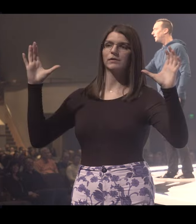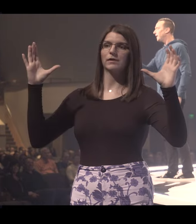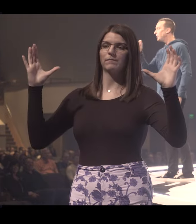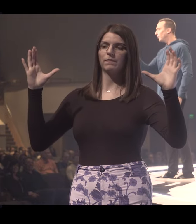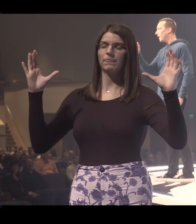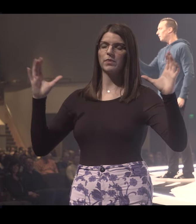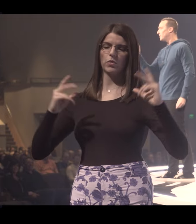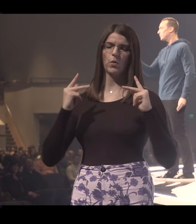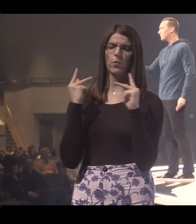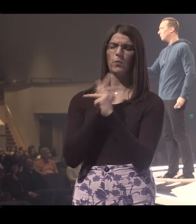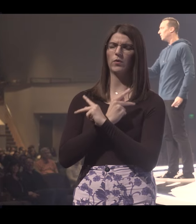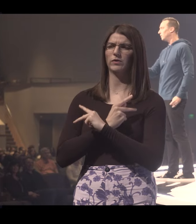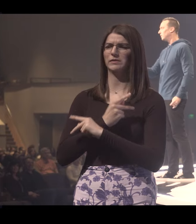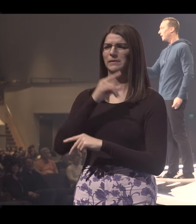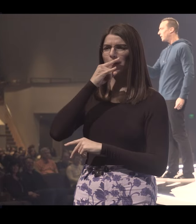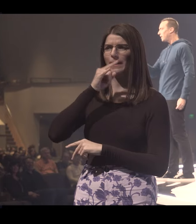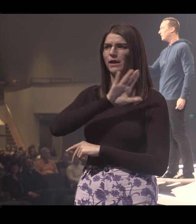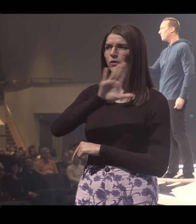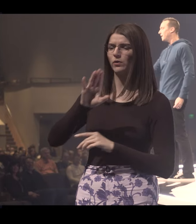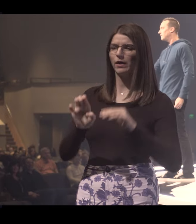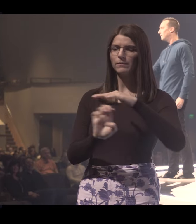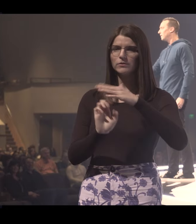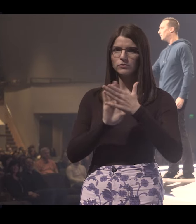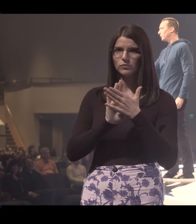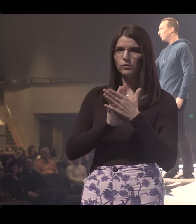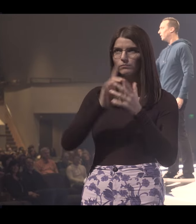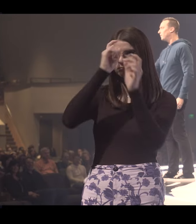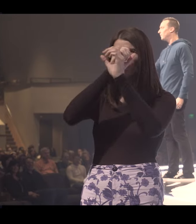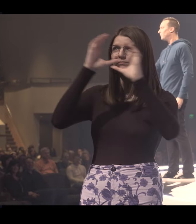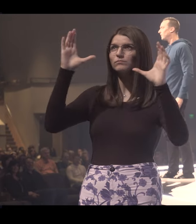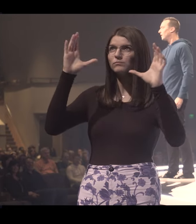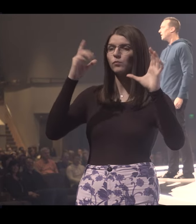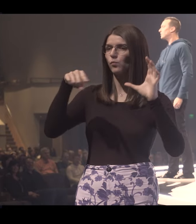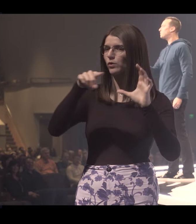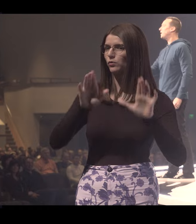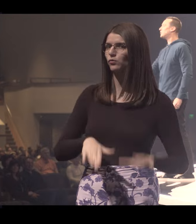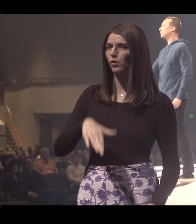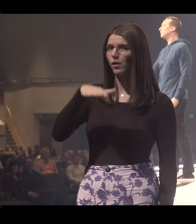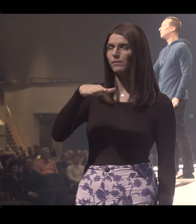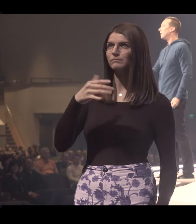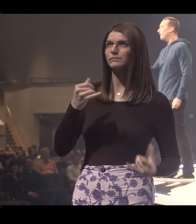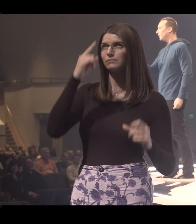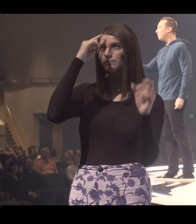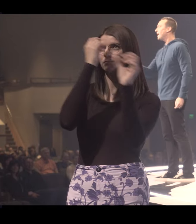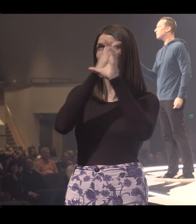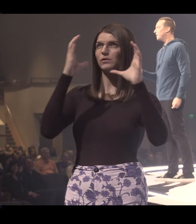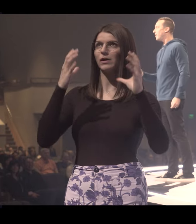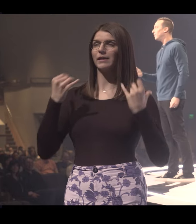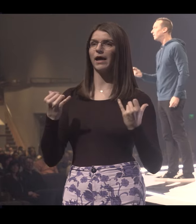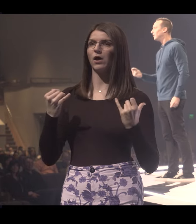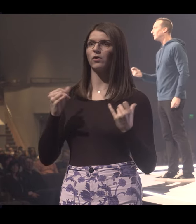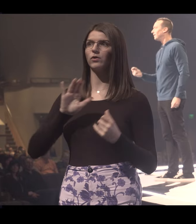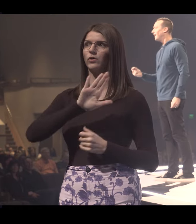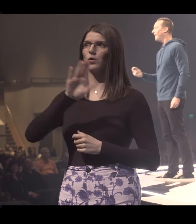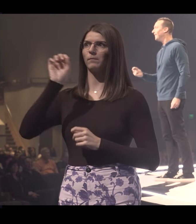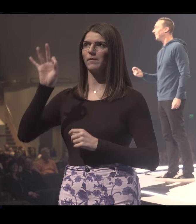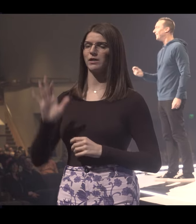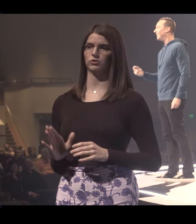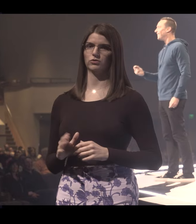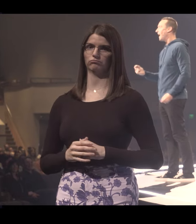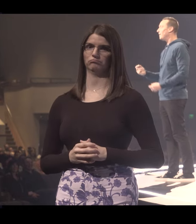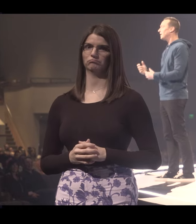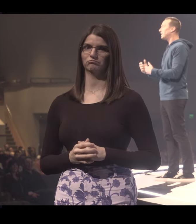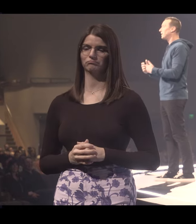worst kid in your elementary school. Okay, you got them in your mind when you grew up? Now just picture they're your pastor now.